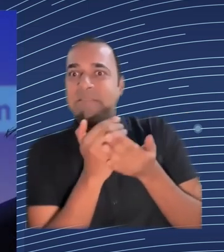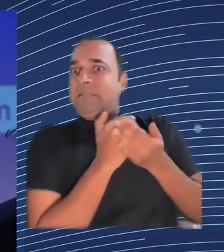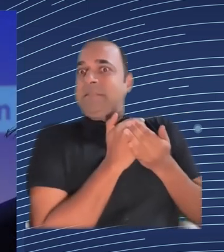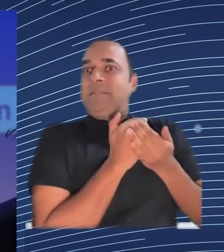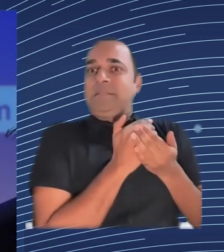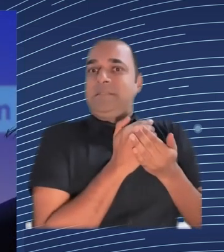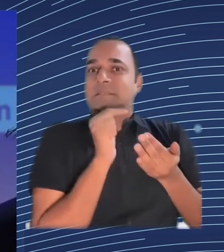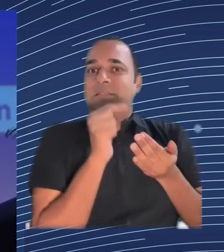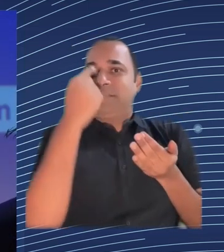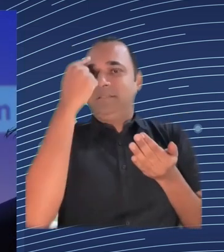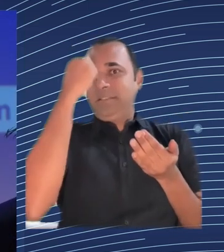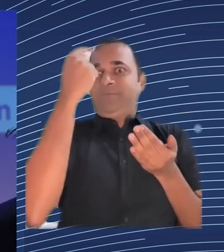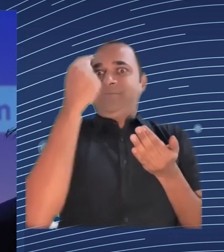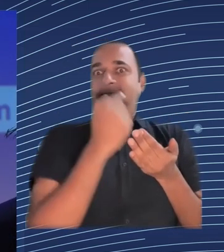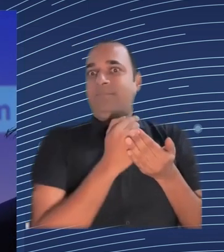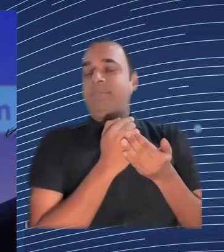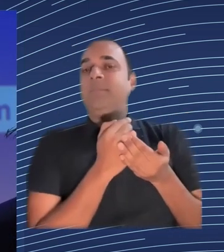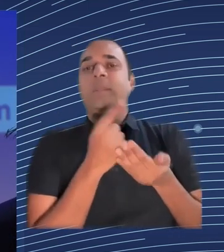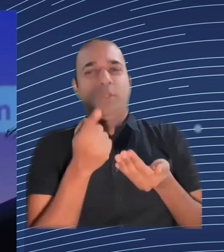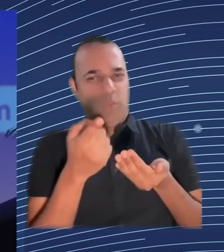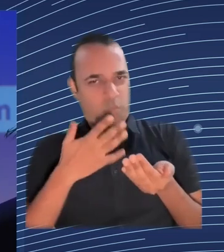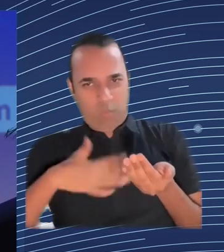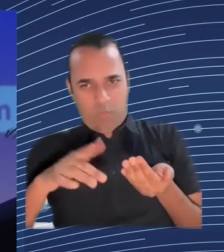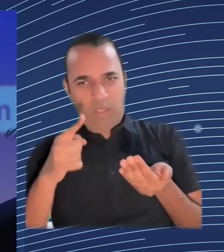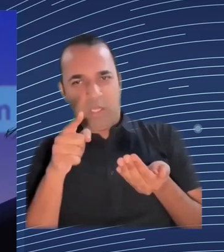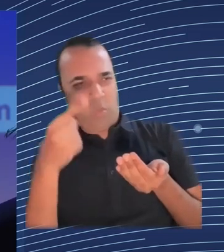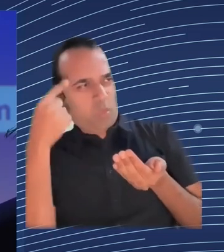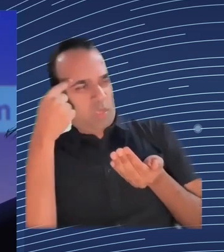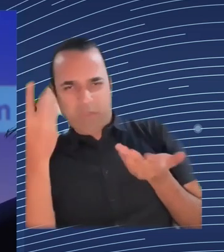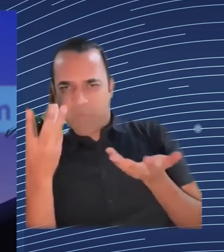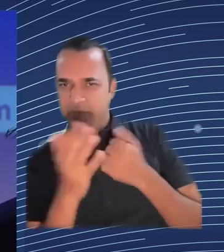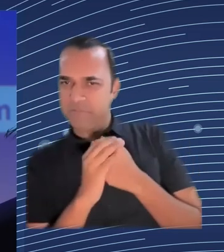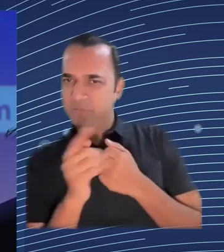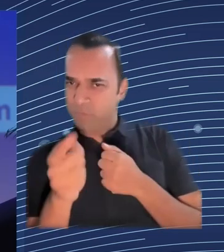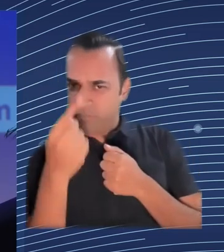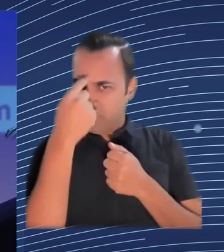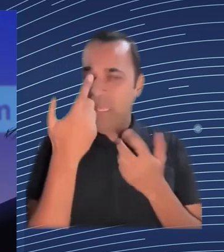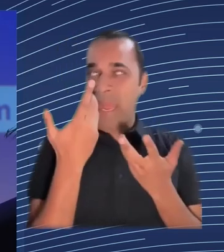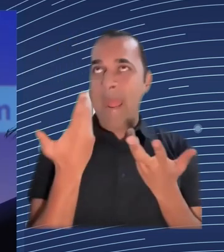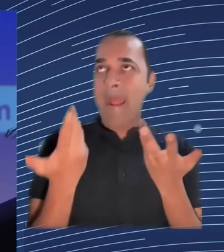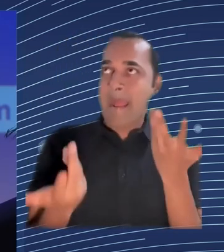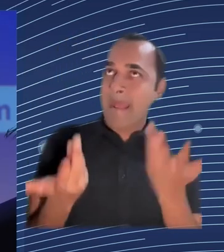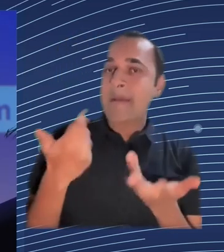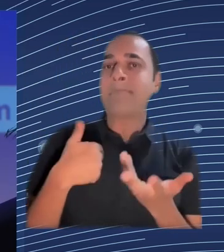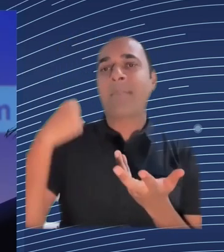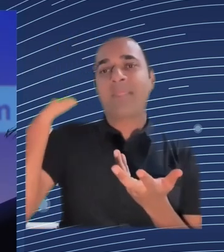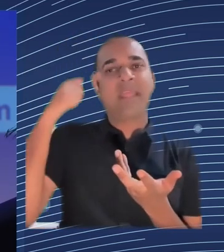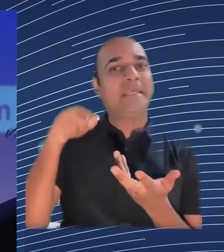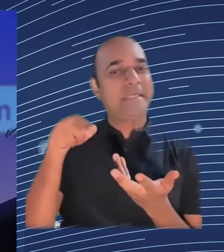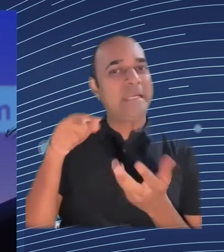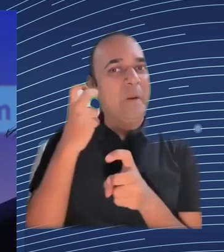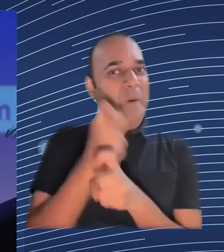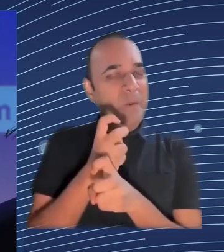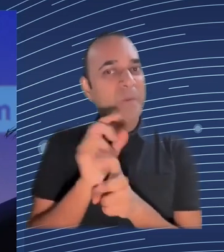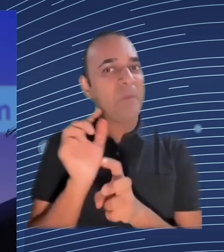use this data only for the purposes this is the thing it's not easy because if the company